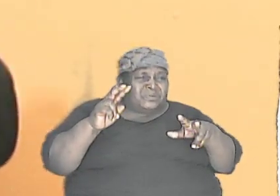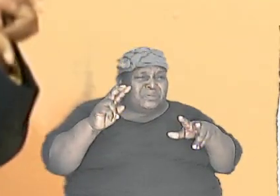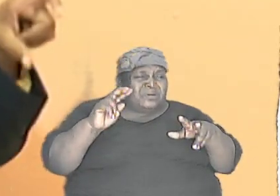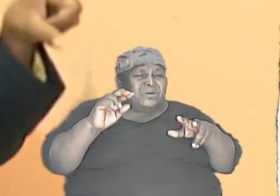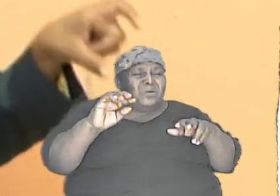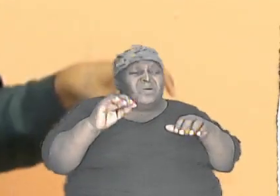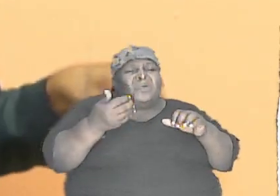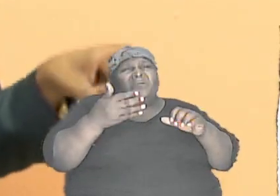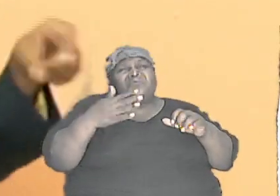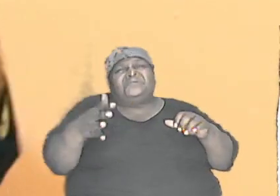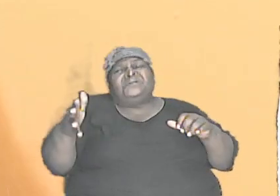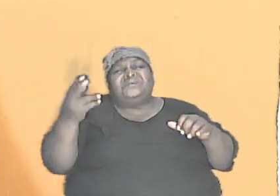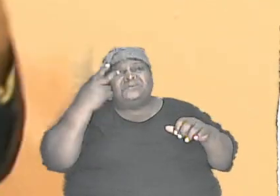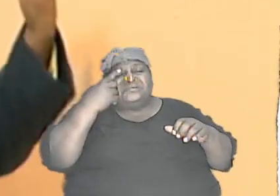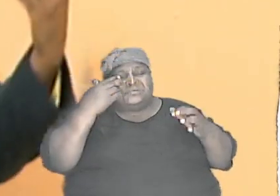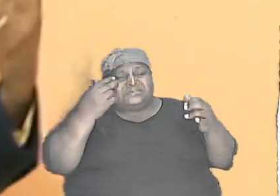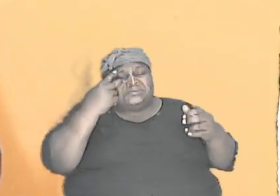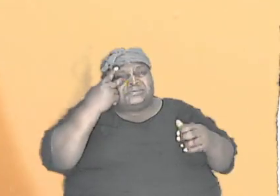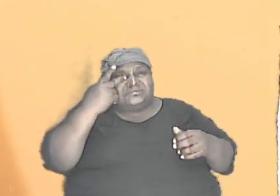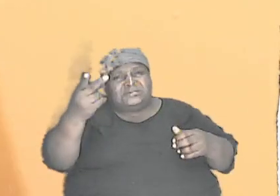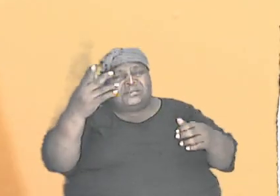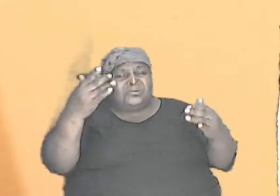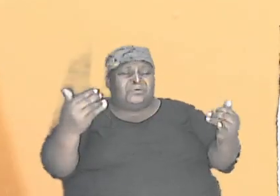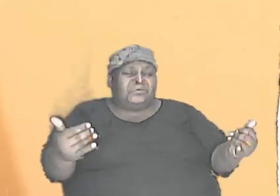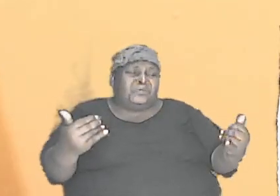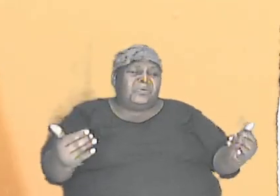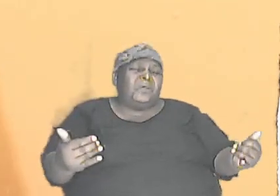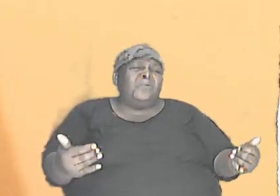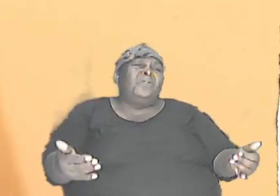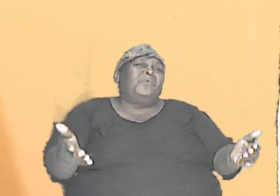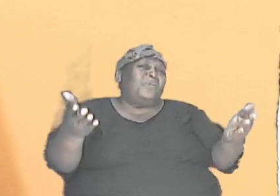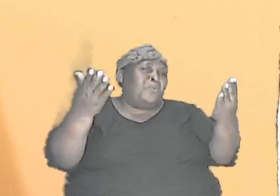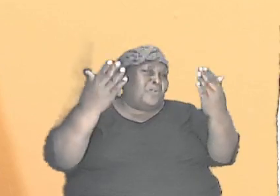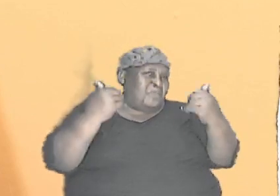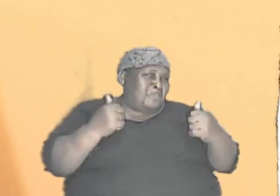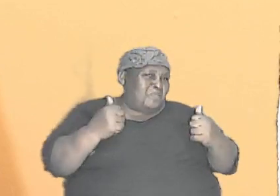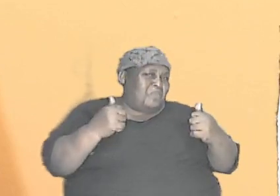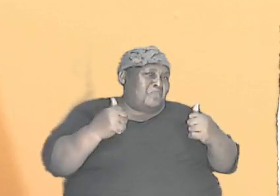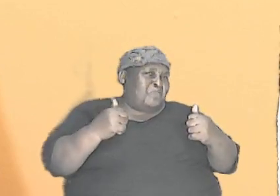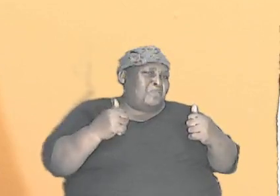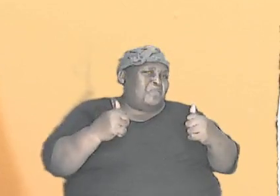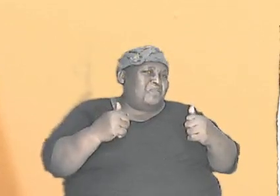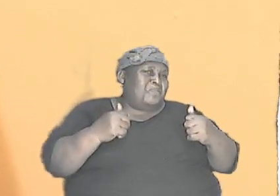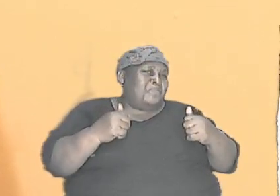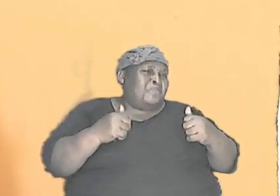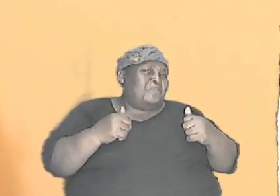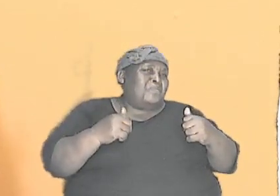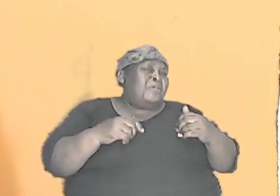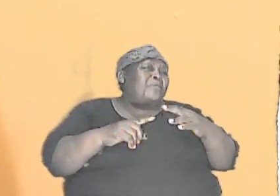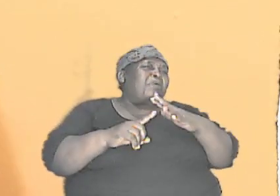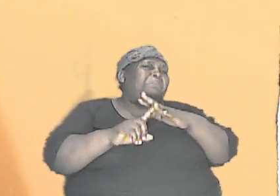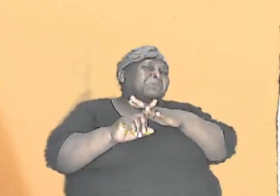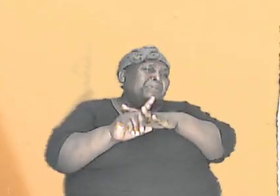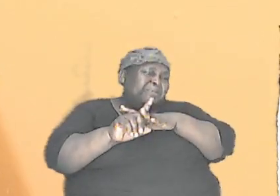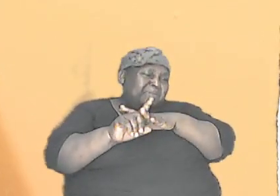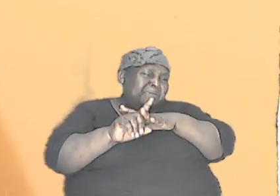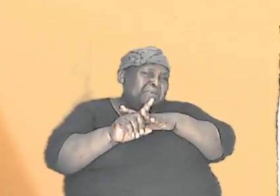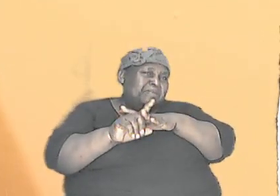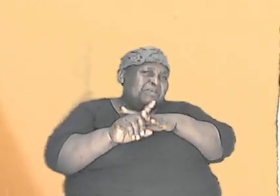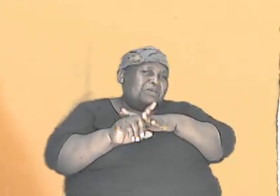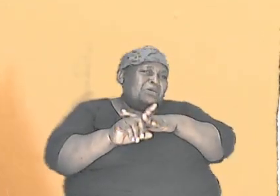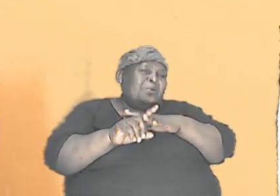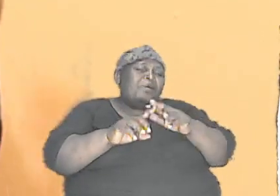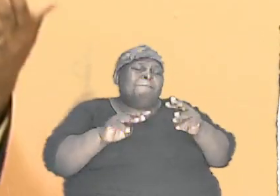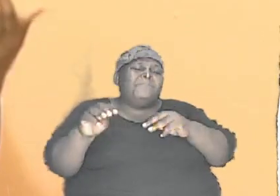we are seeing now actually came about. And therefore, when we move to study